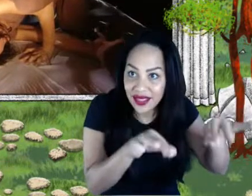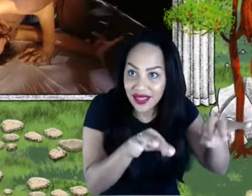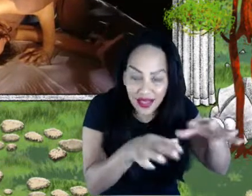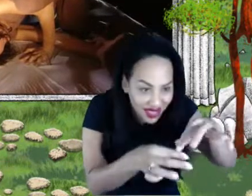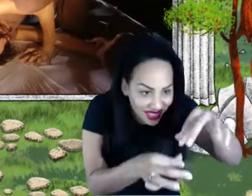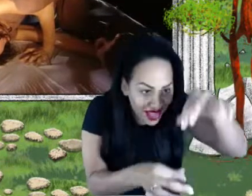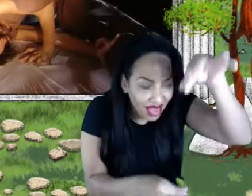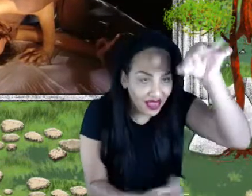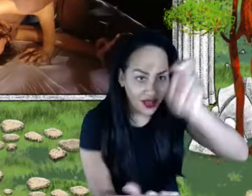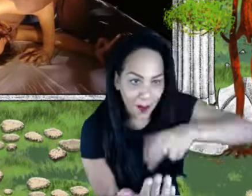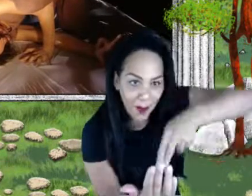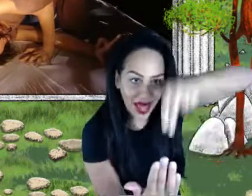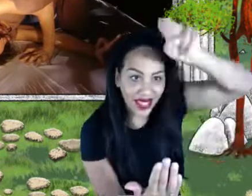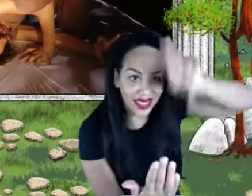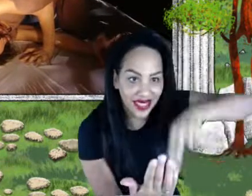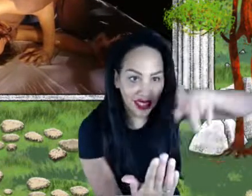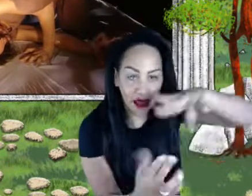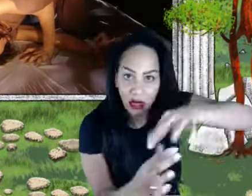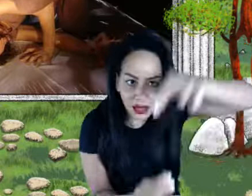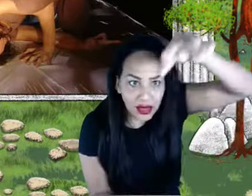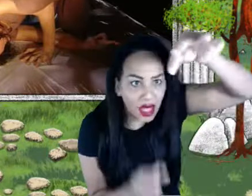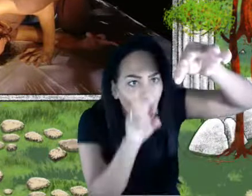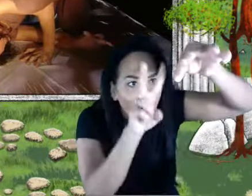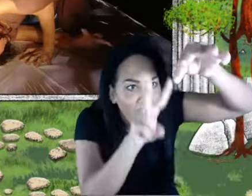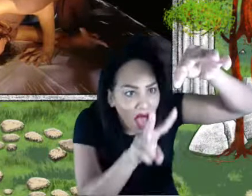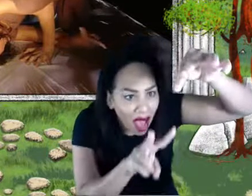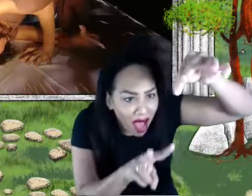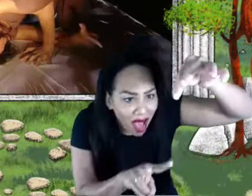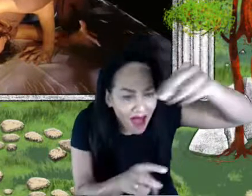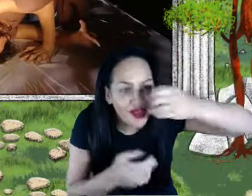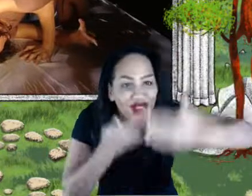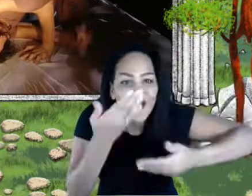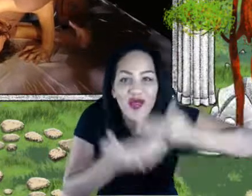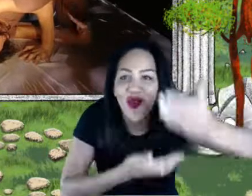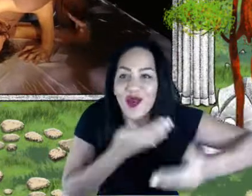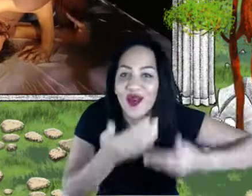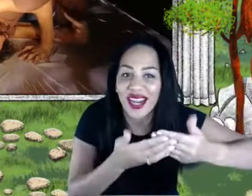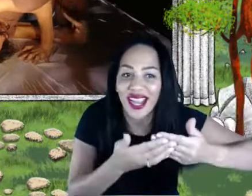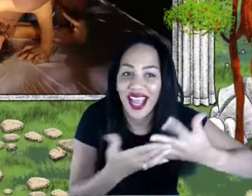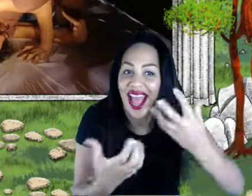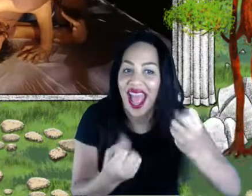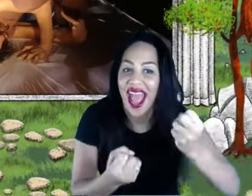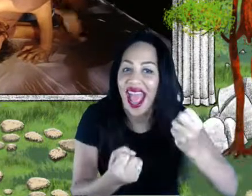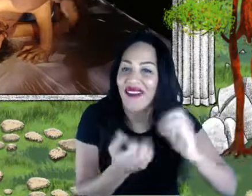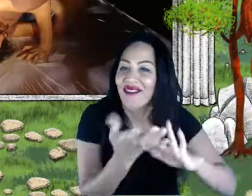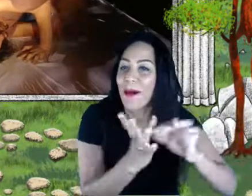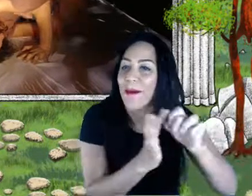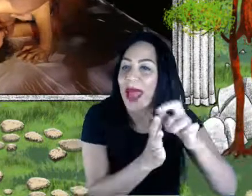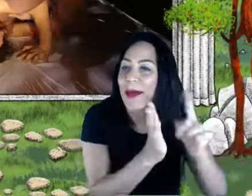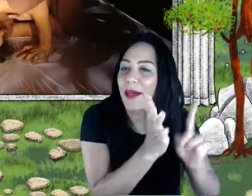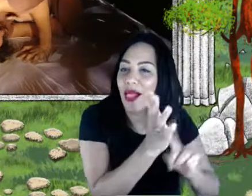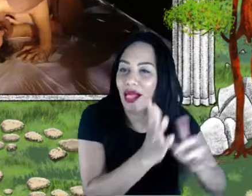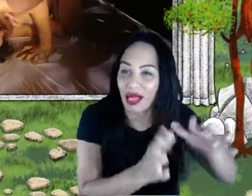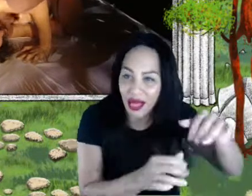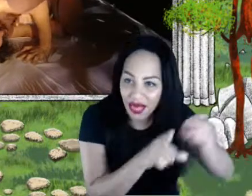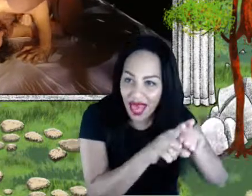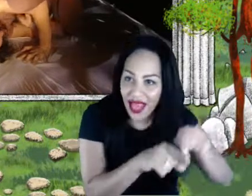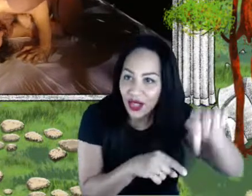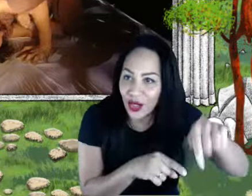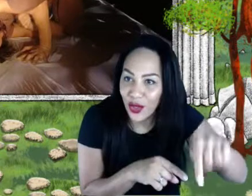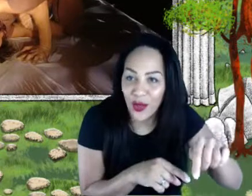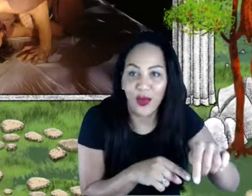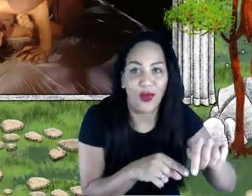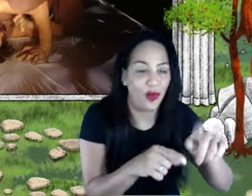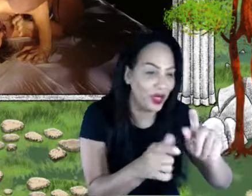themselves. And there's also a maypole on stage, which we've replaced the ribbons with beautiful fabrics. And children